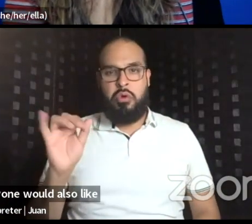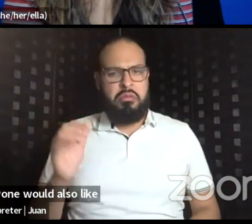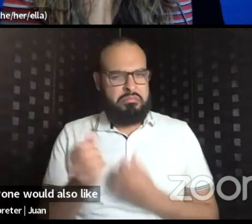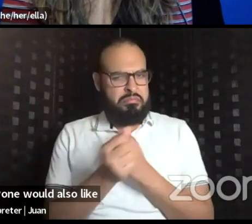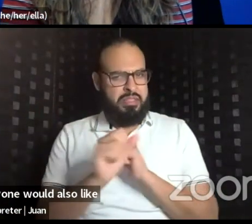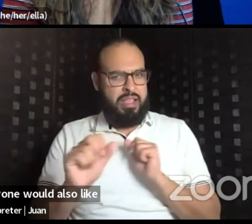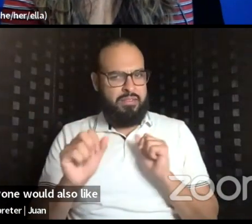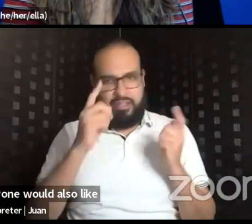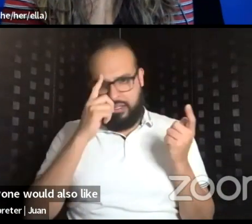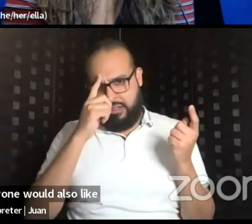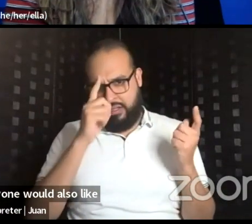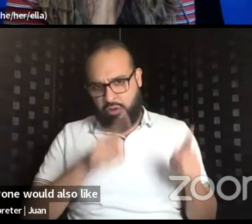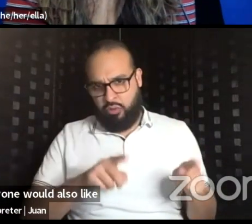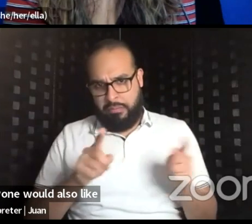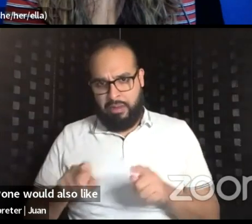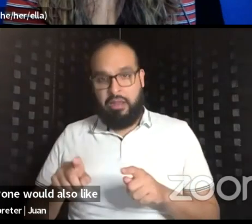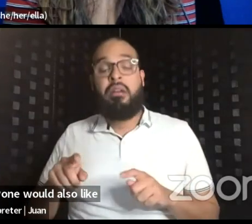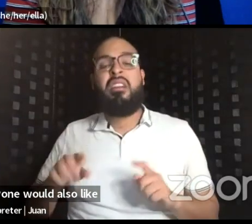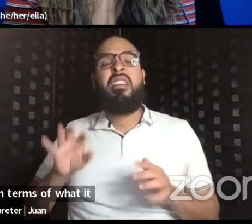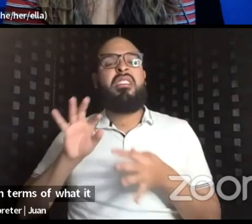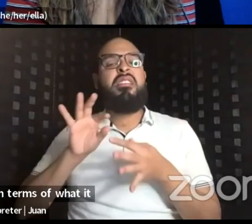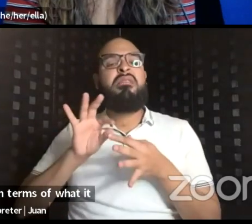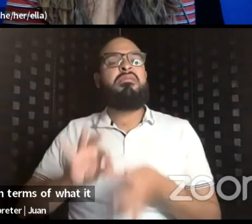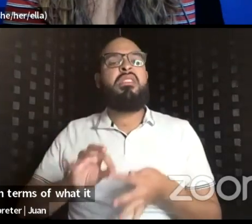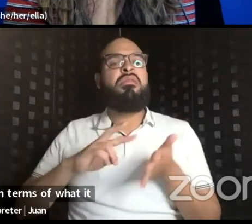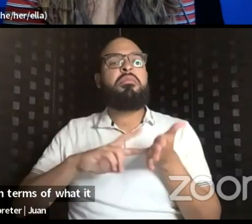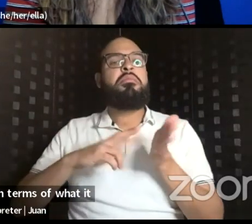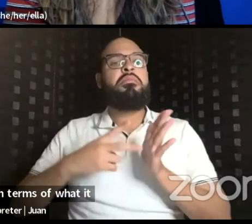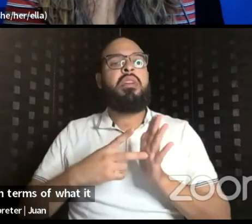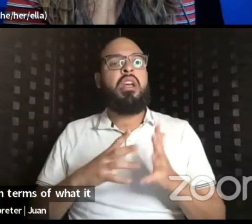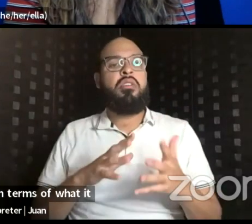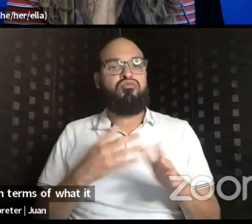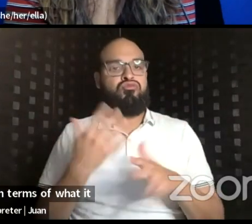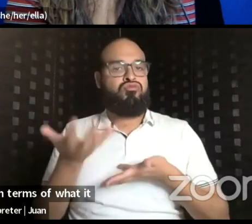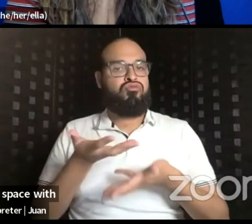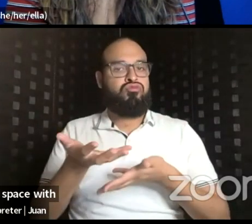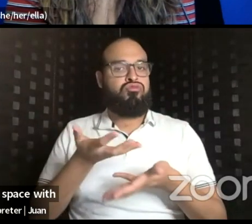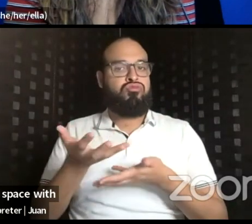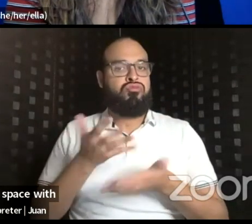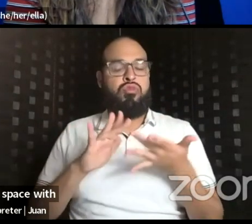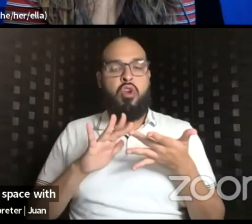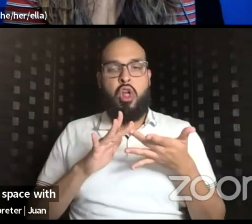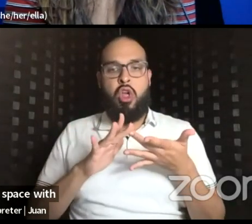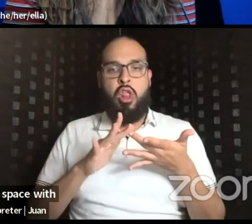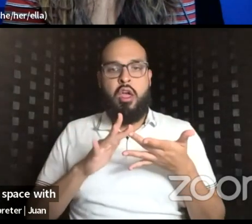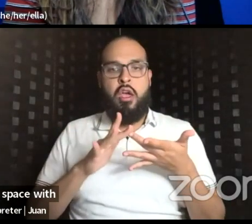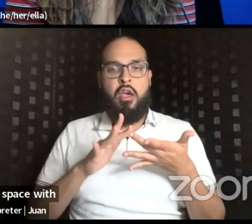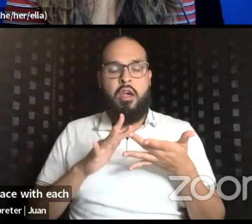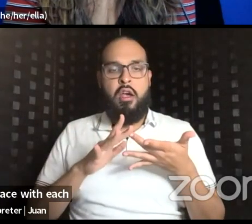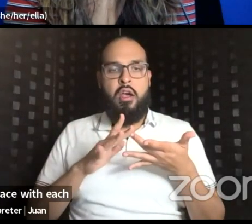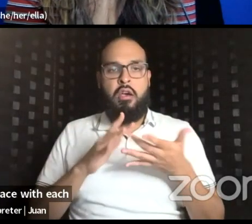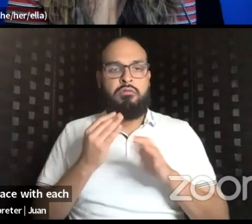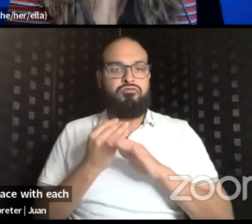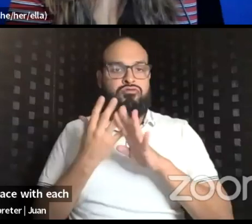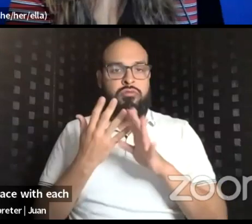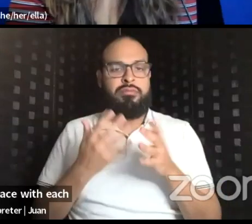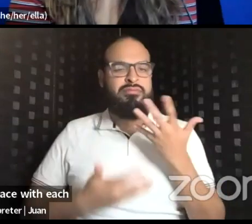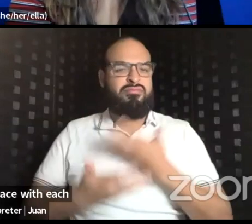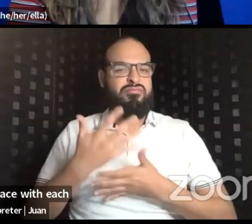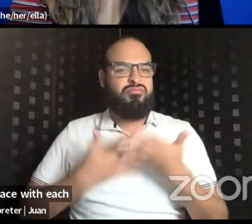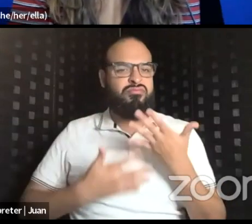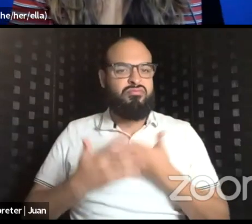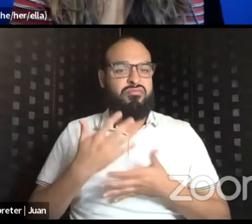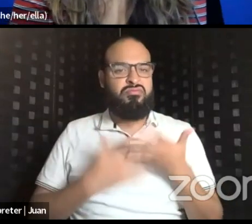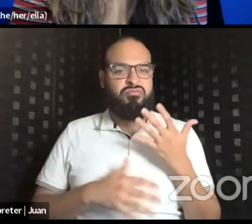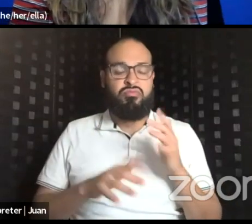agreements in terms of what it means to engage in a virtual space with each other, and so I want to ensure that